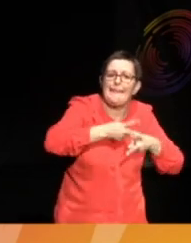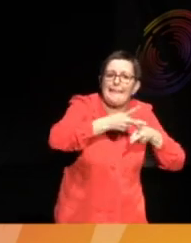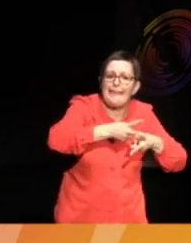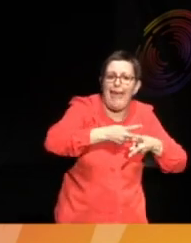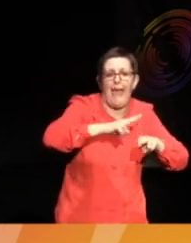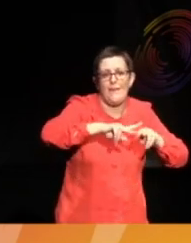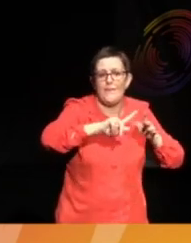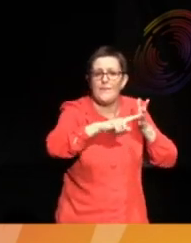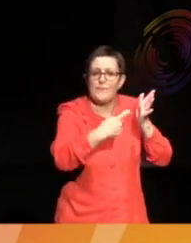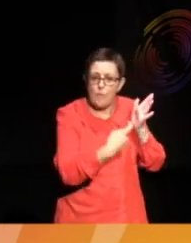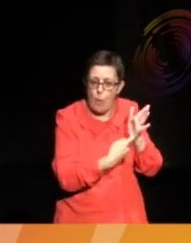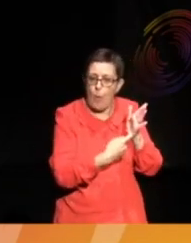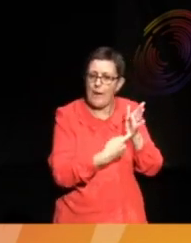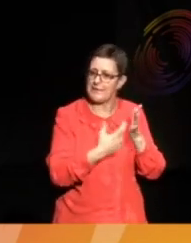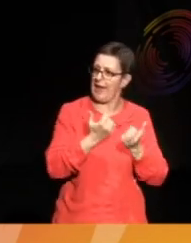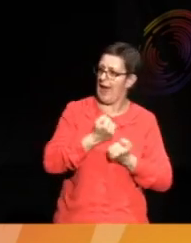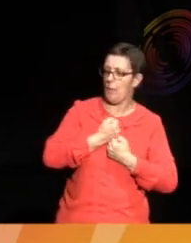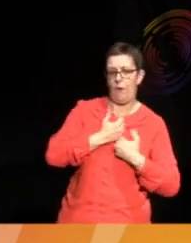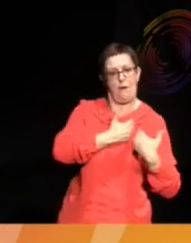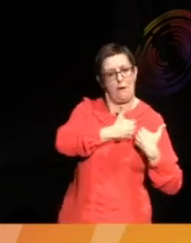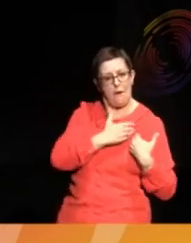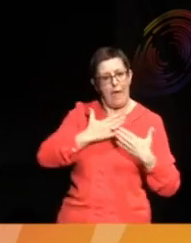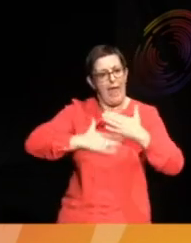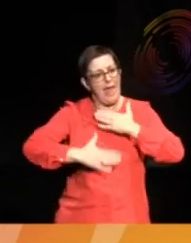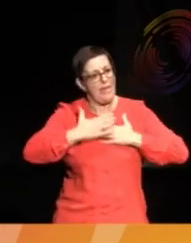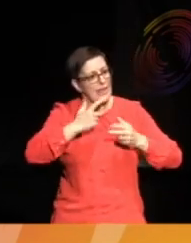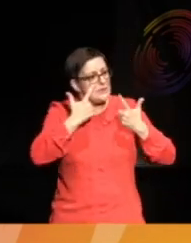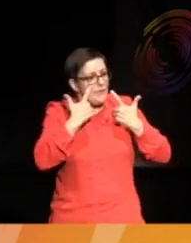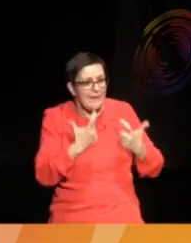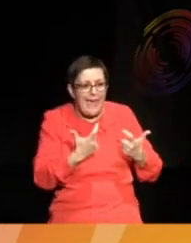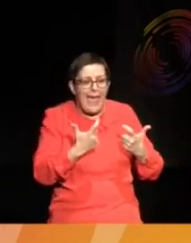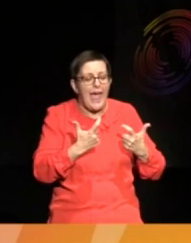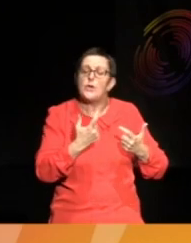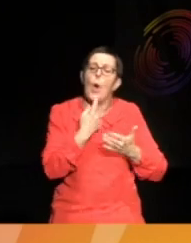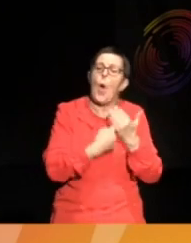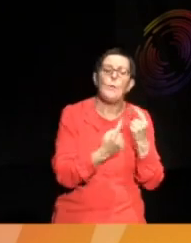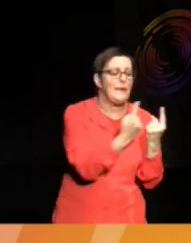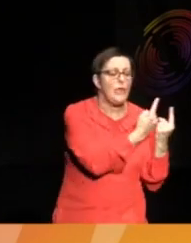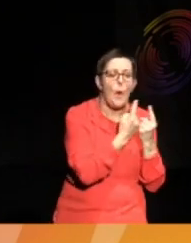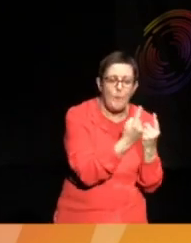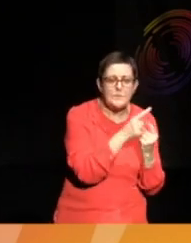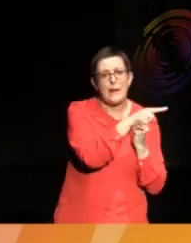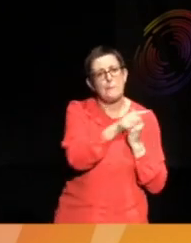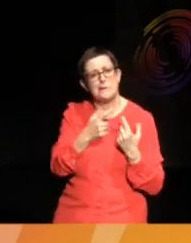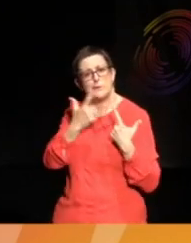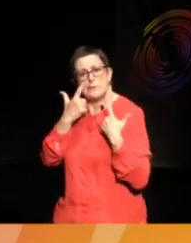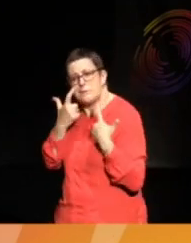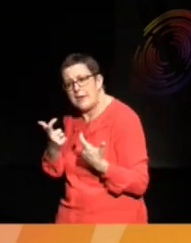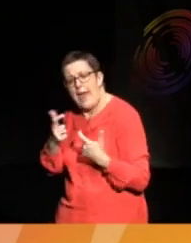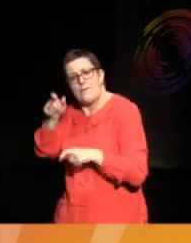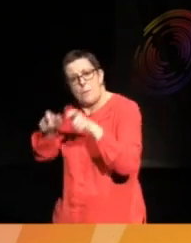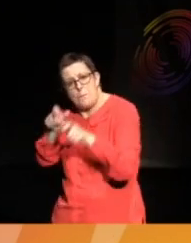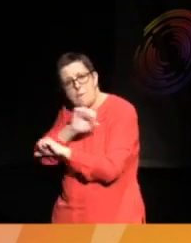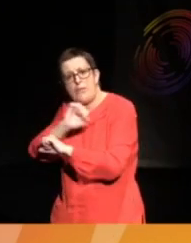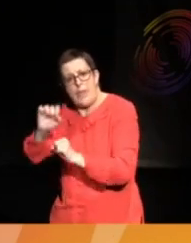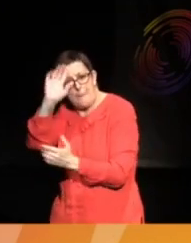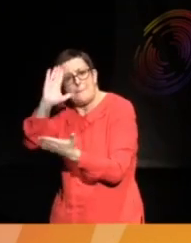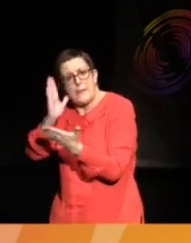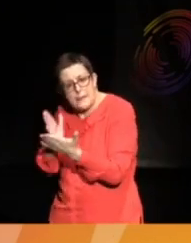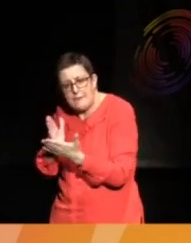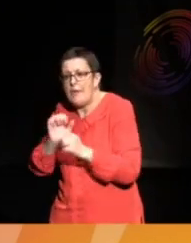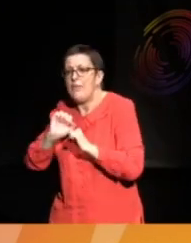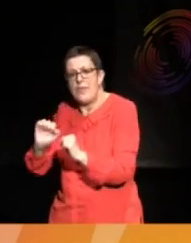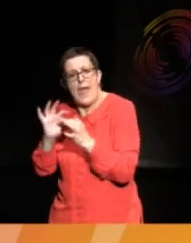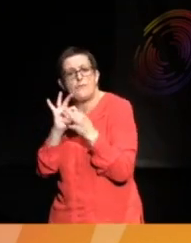ethics of care, it's really about extending that to people and beliefs, ideas, and relationships, as well as the